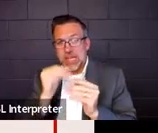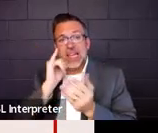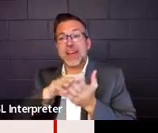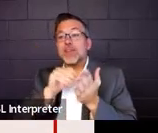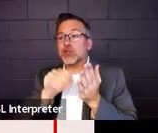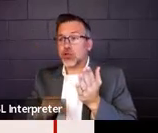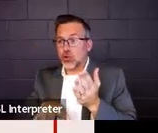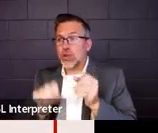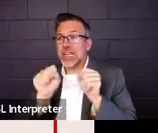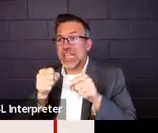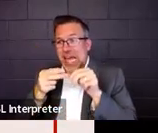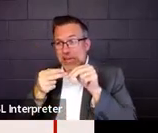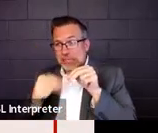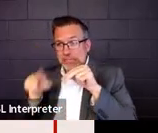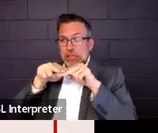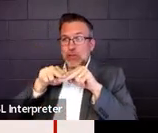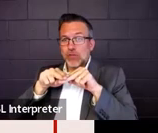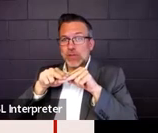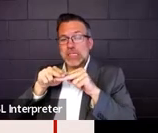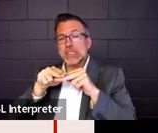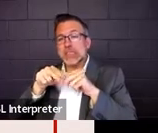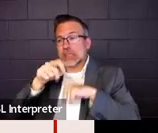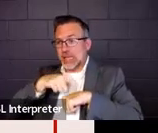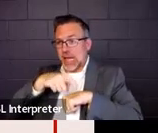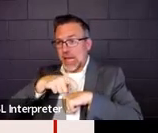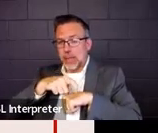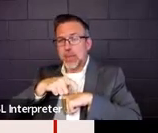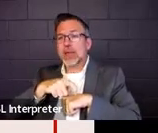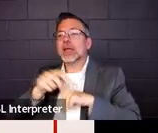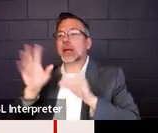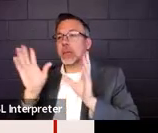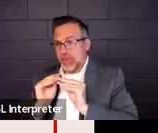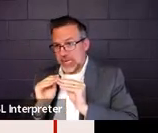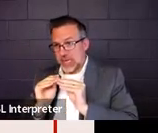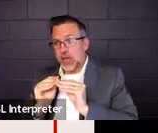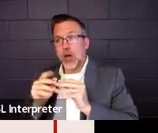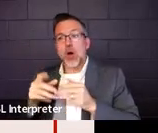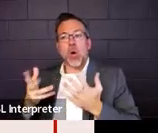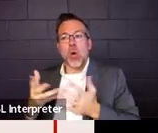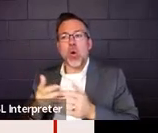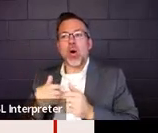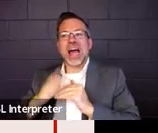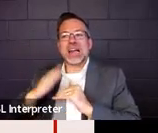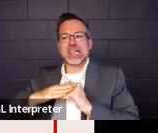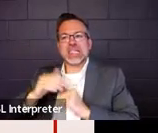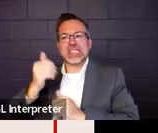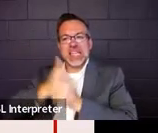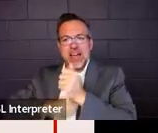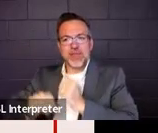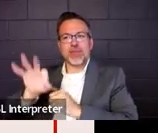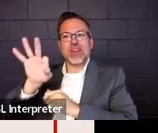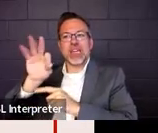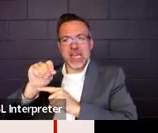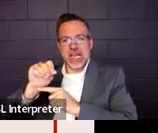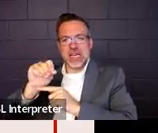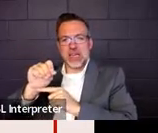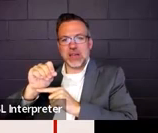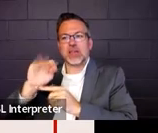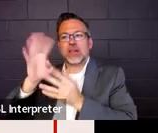to increase their school day, but at least every 90 calendar days, review progress, any IEP amendments.